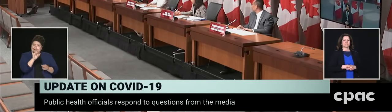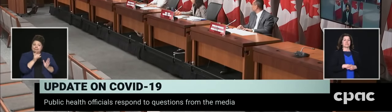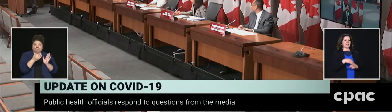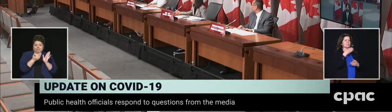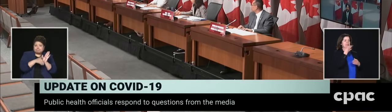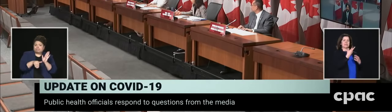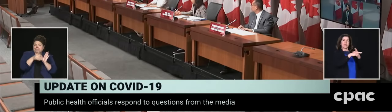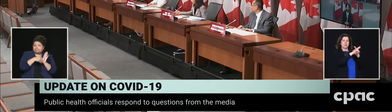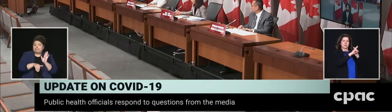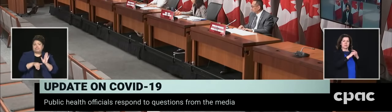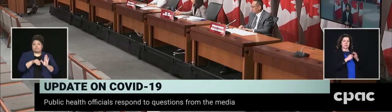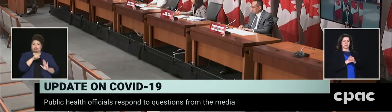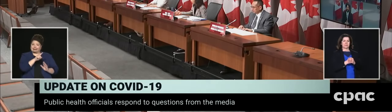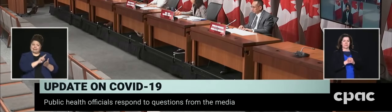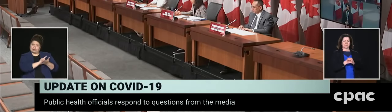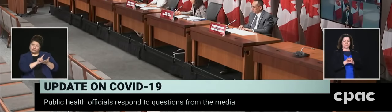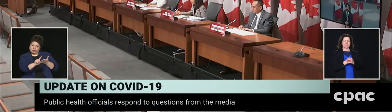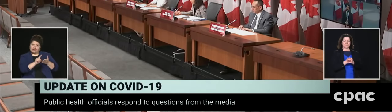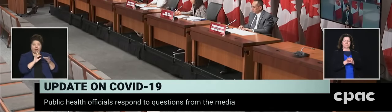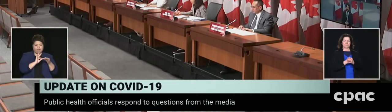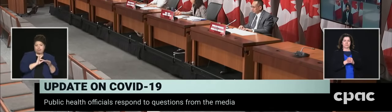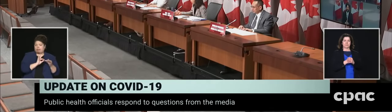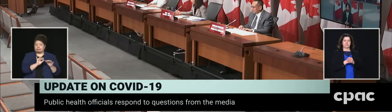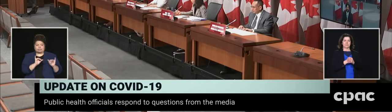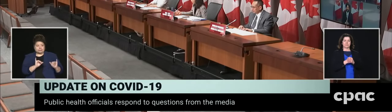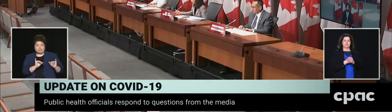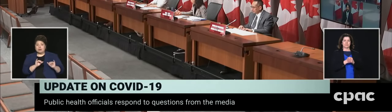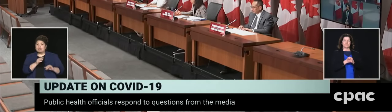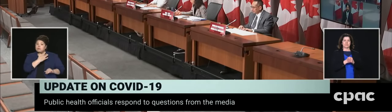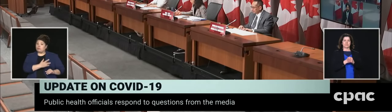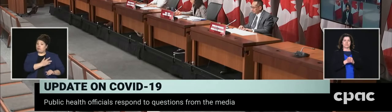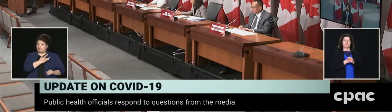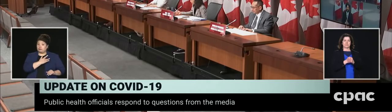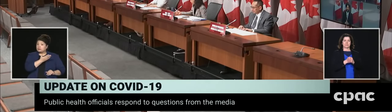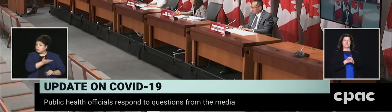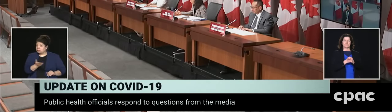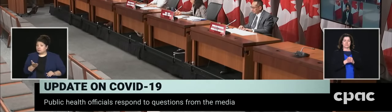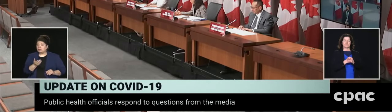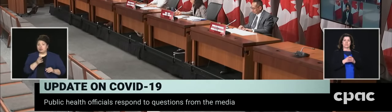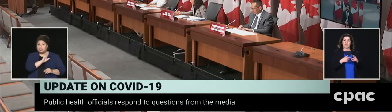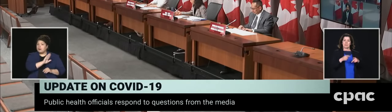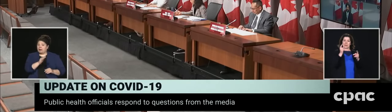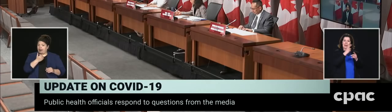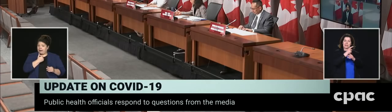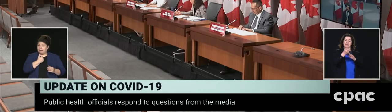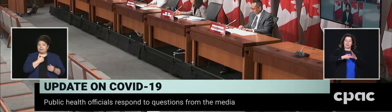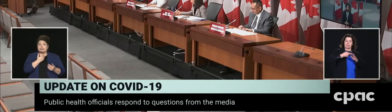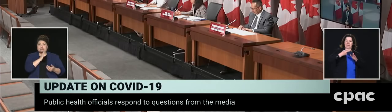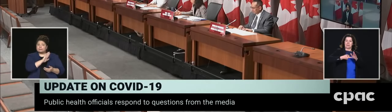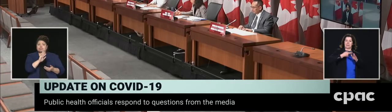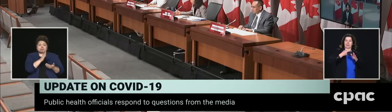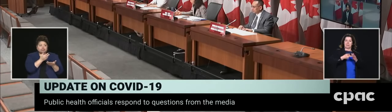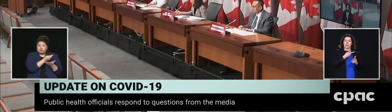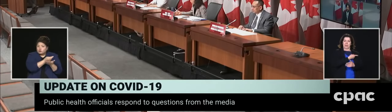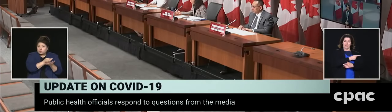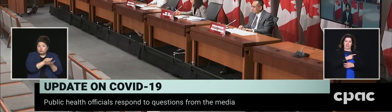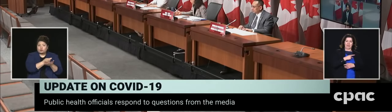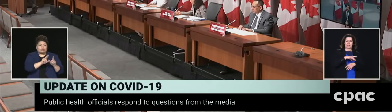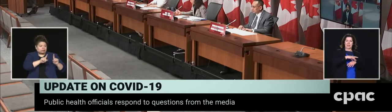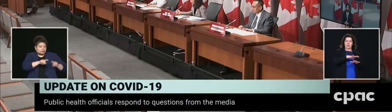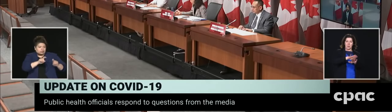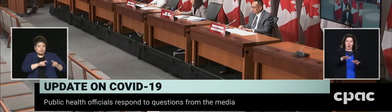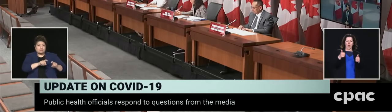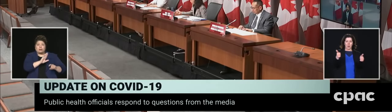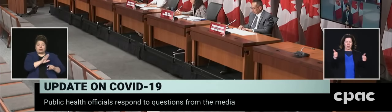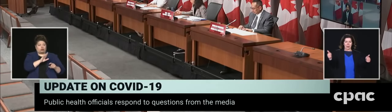week, and we understand that the provinces are basically using their resources as best as they can to address their own unique challenges. But